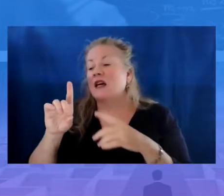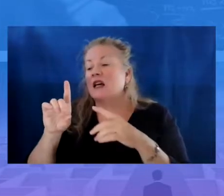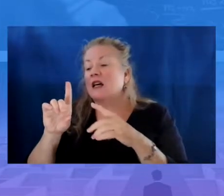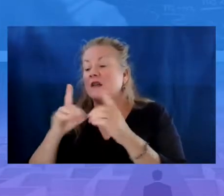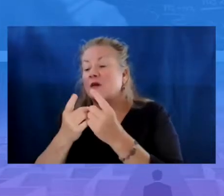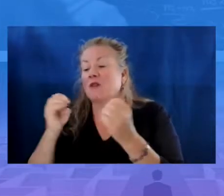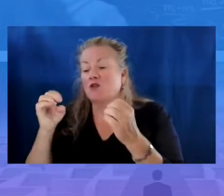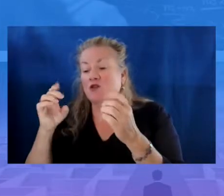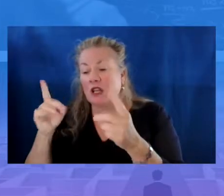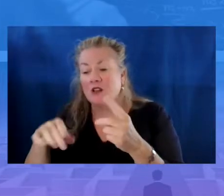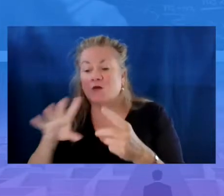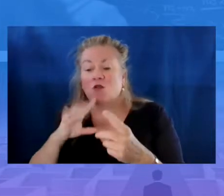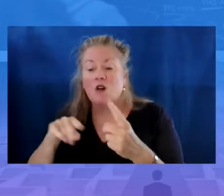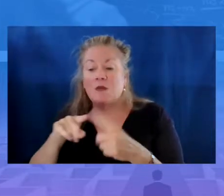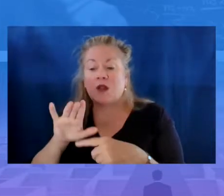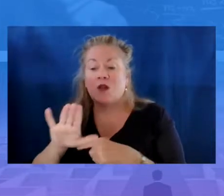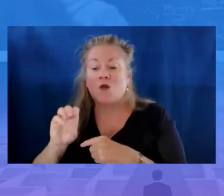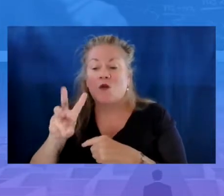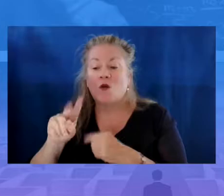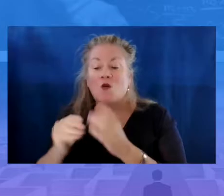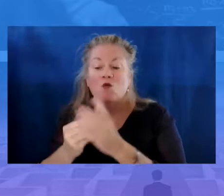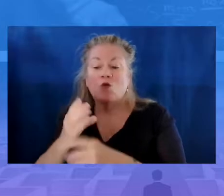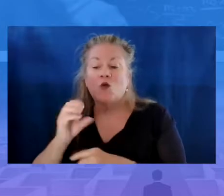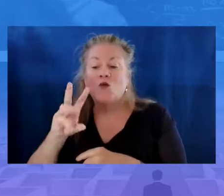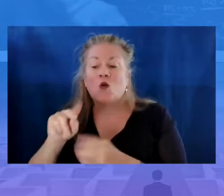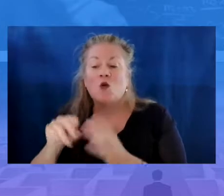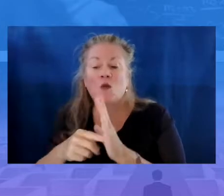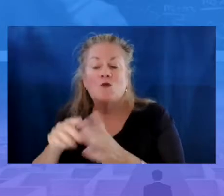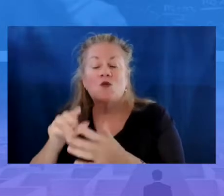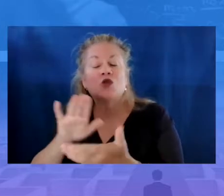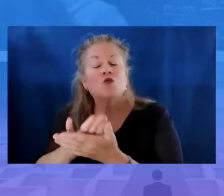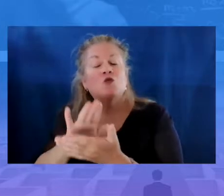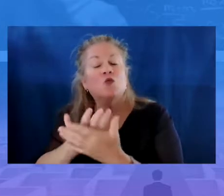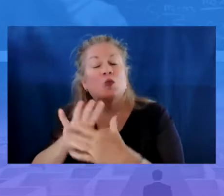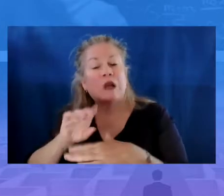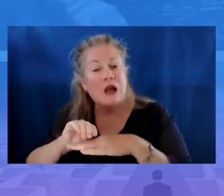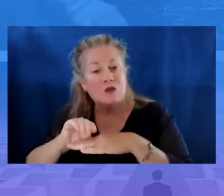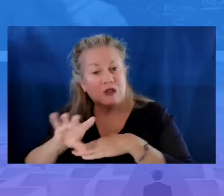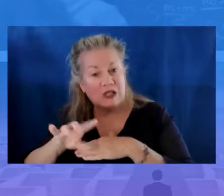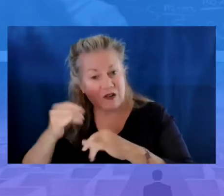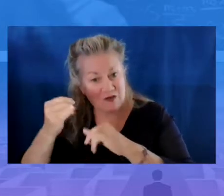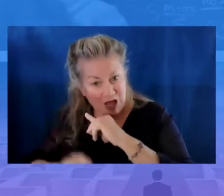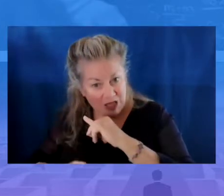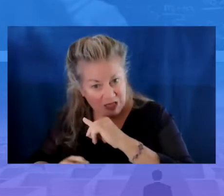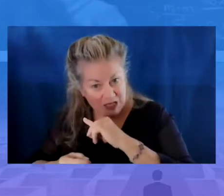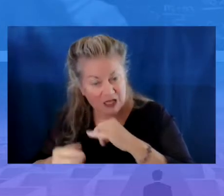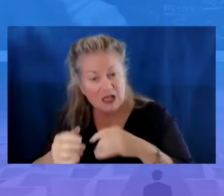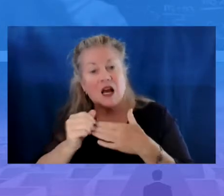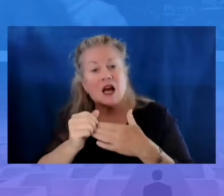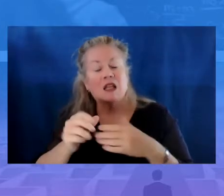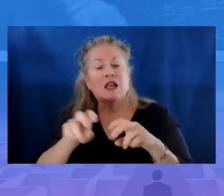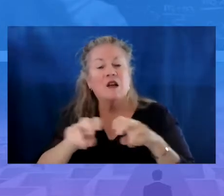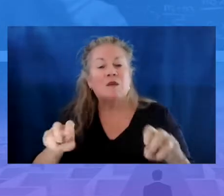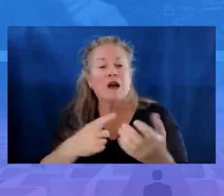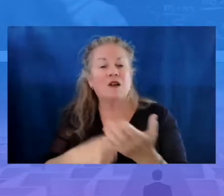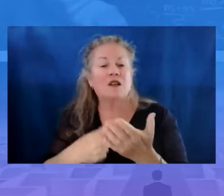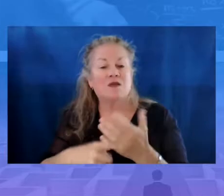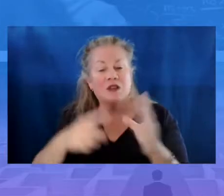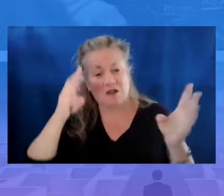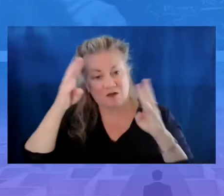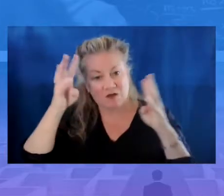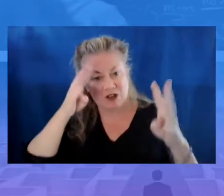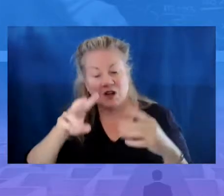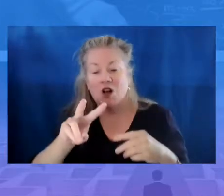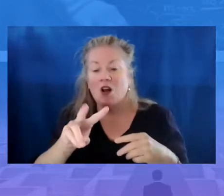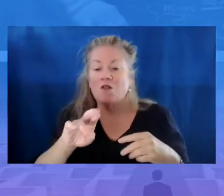Department of Education will talk about their innovative grow your own model for school counseling. And finally, I'll lead a panel discussion